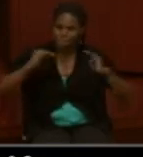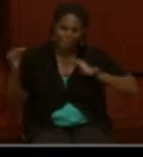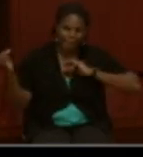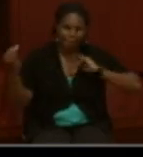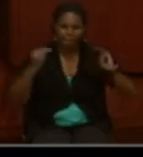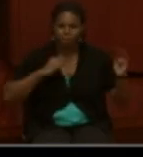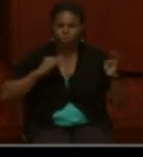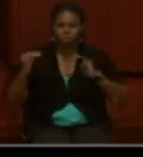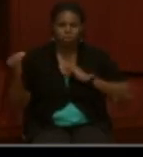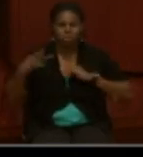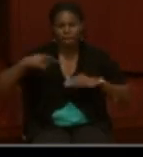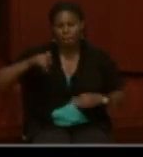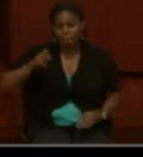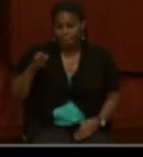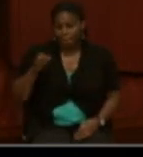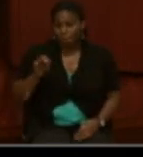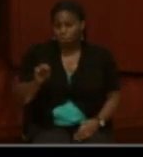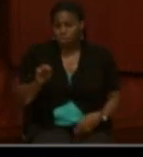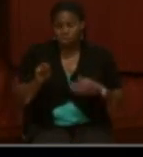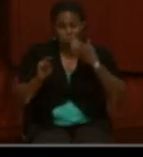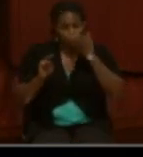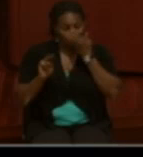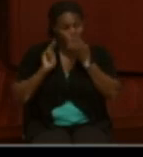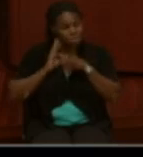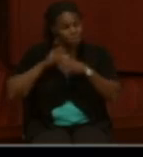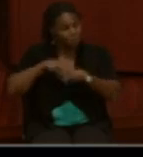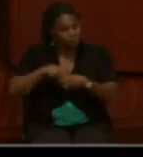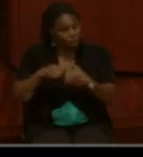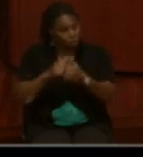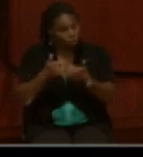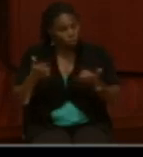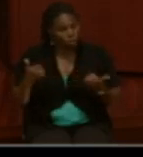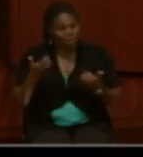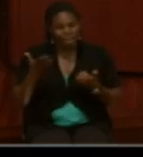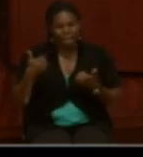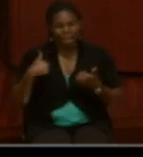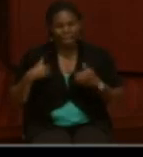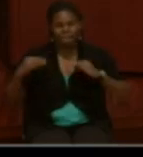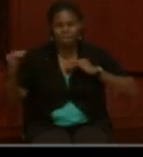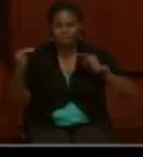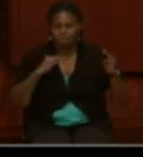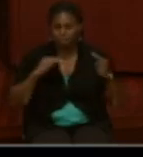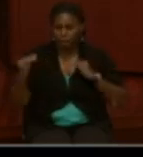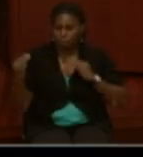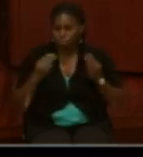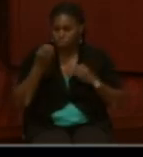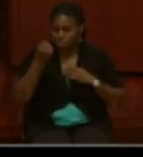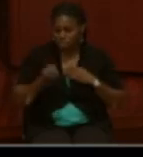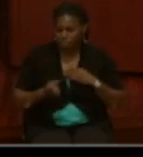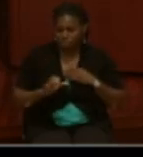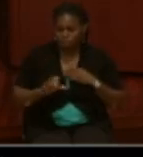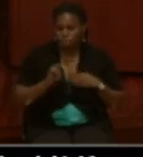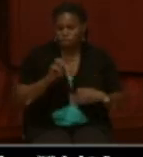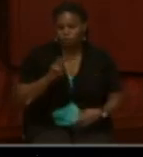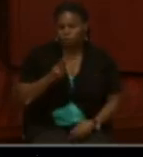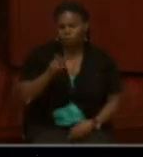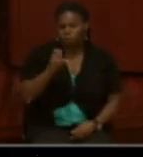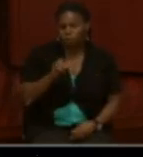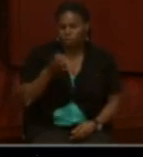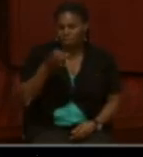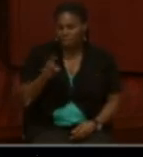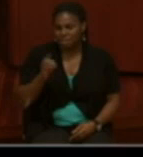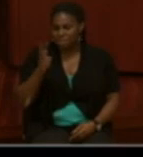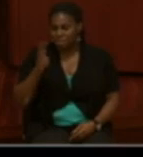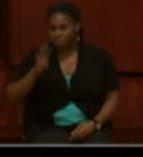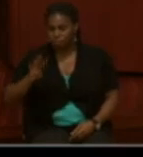that Patterson was involved in. it has Battle of Honey Hill, South Carolina on November 30, 1864.